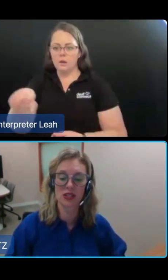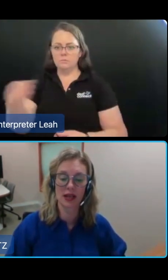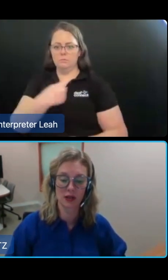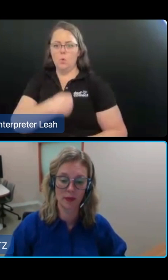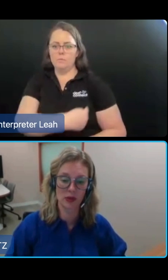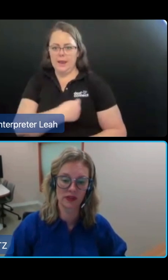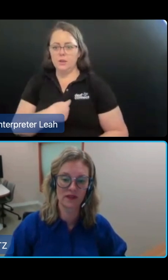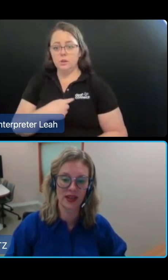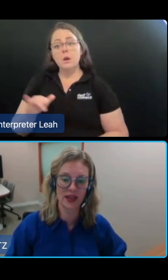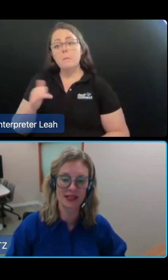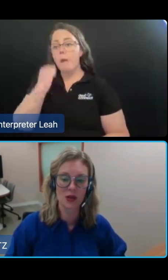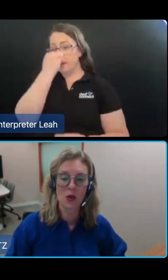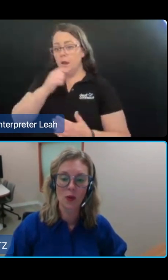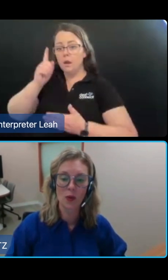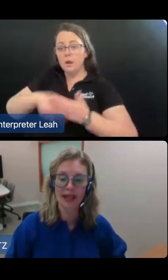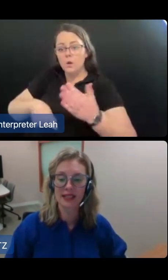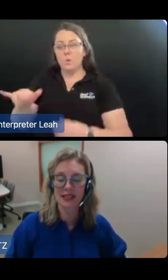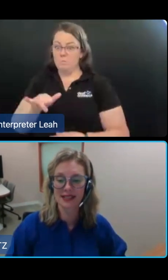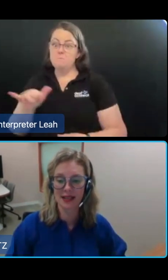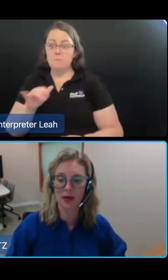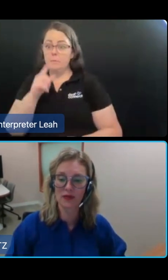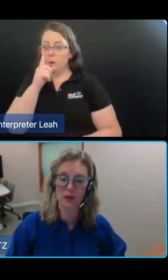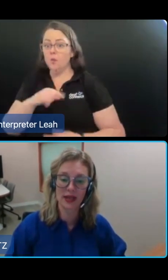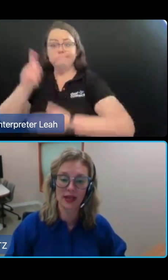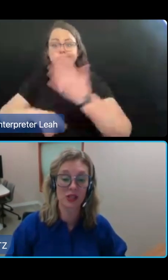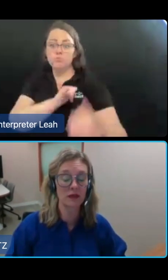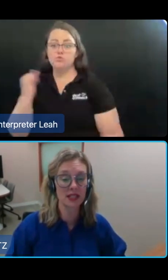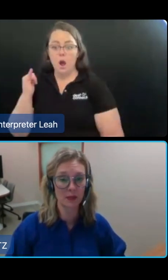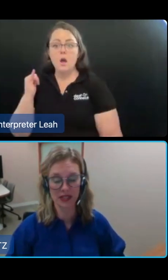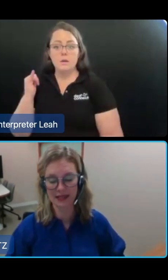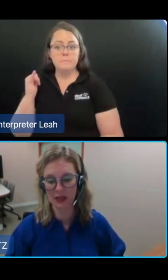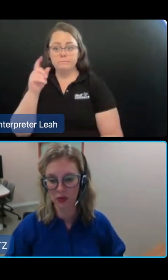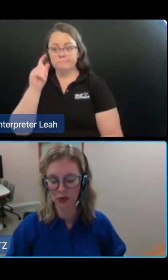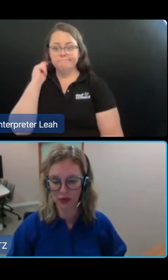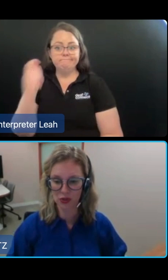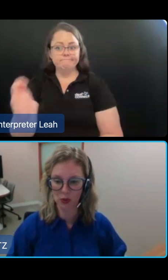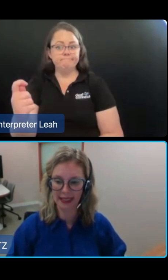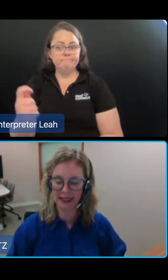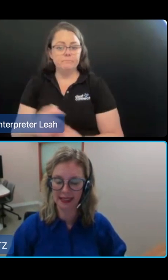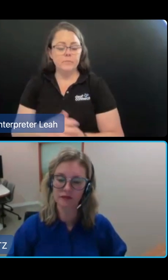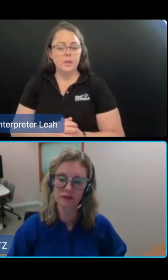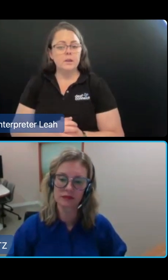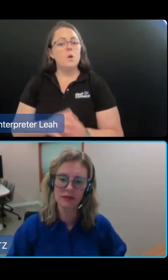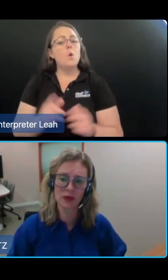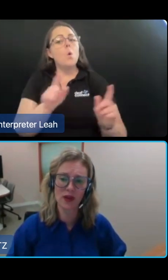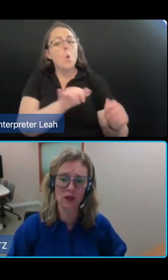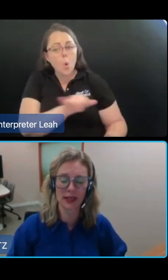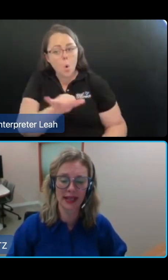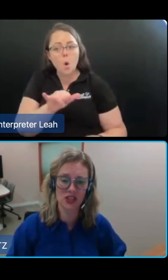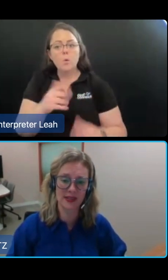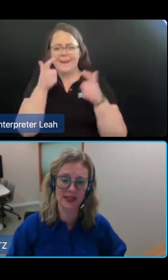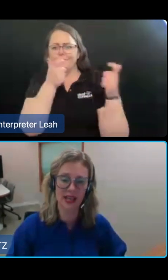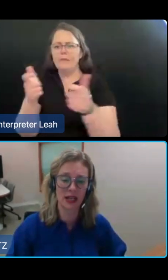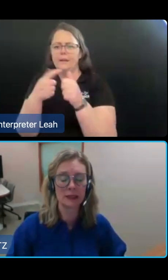constitute a criminal offence or may lead to some of the regulatory responses that I'll talk through shortly. Provider